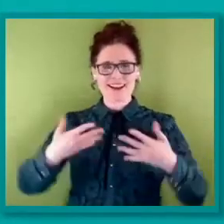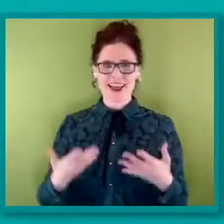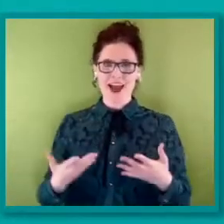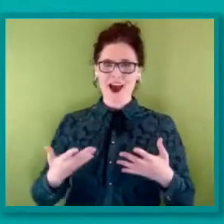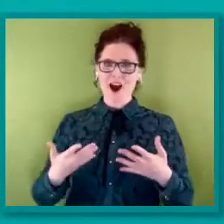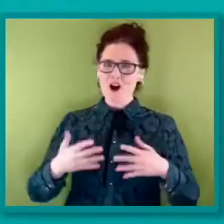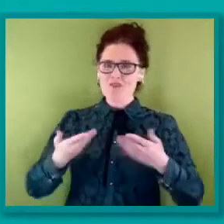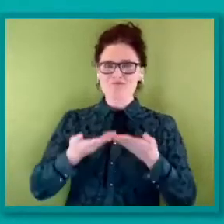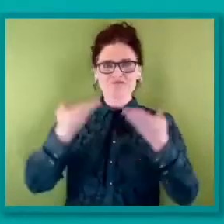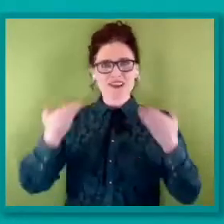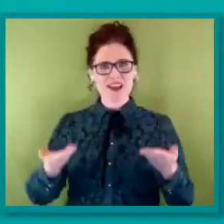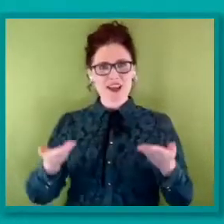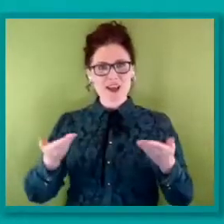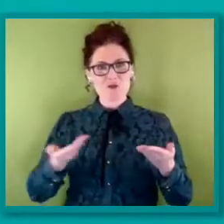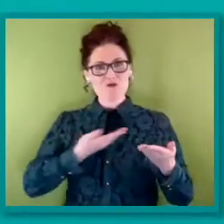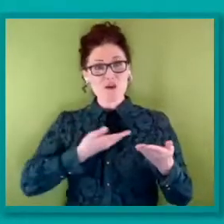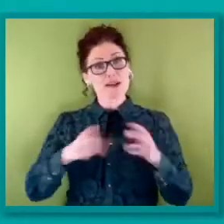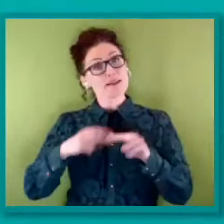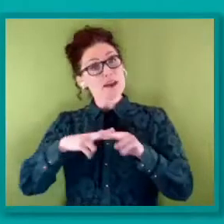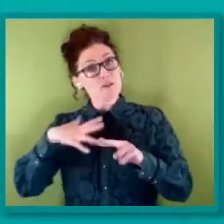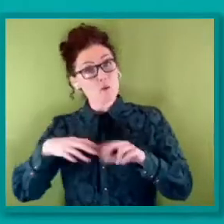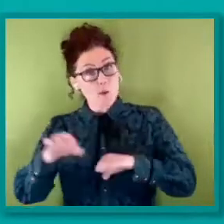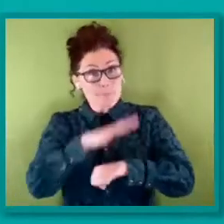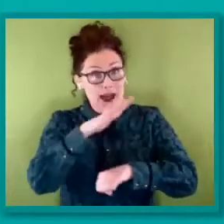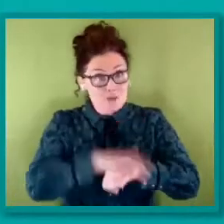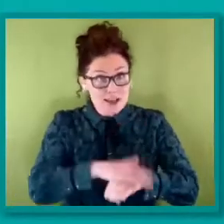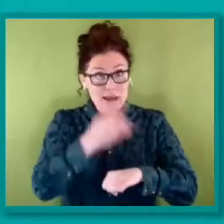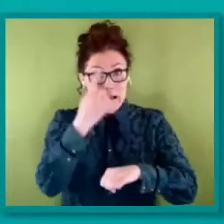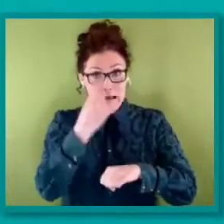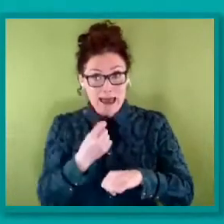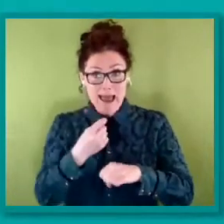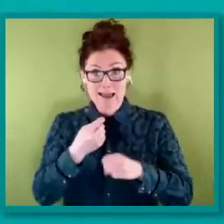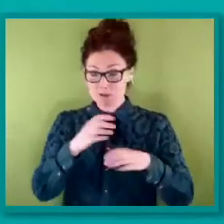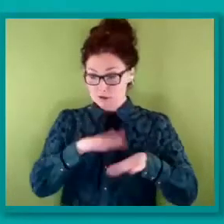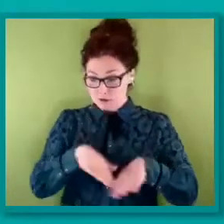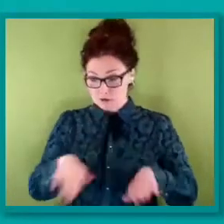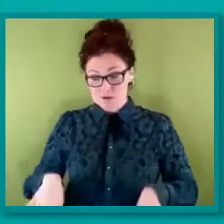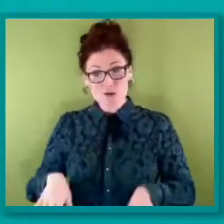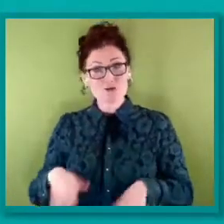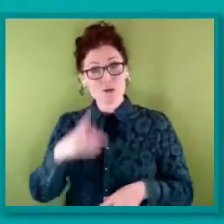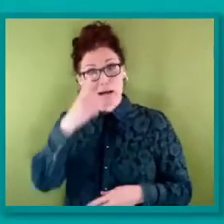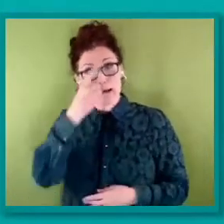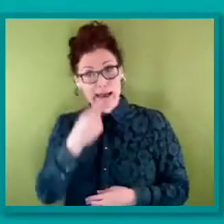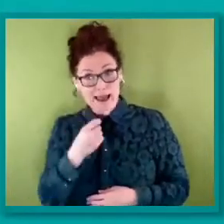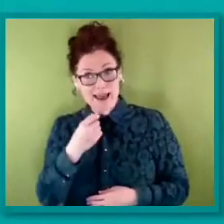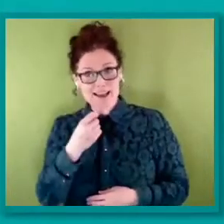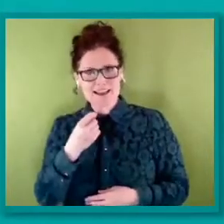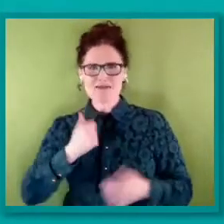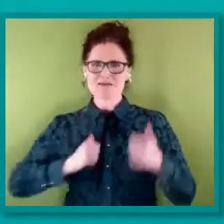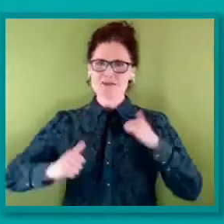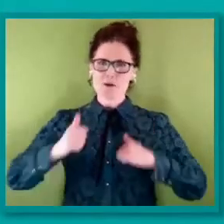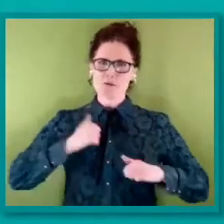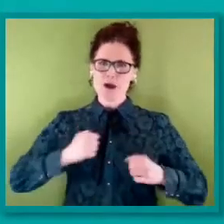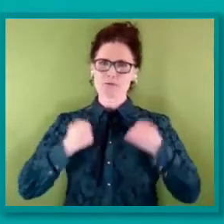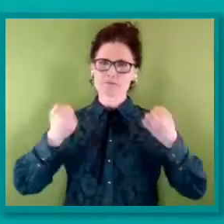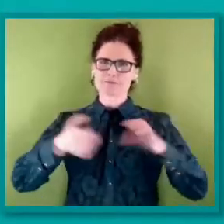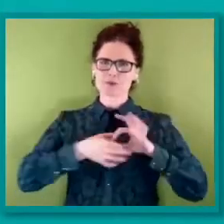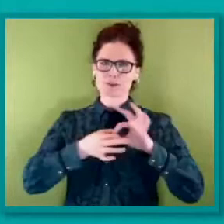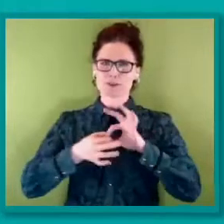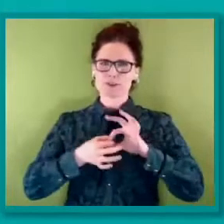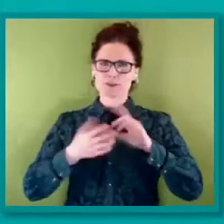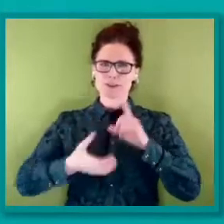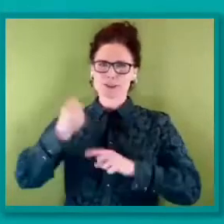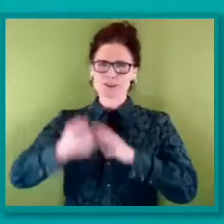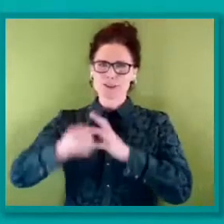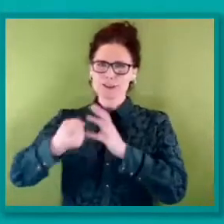marry or to have children. And I think we're really proud of who we are and what we've achieved with the movement. But